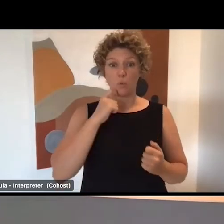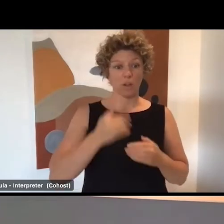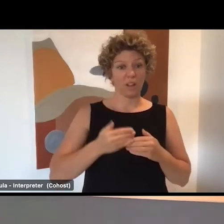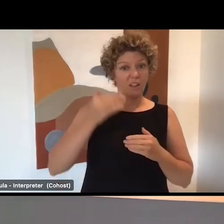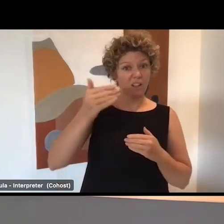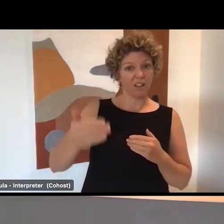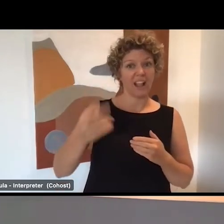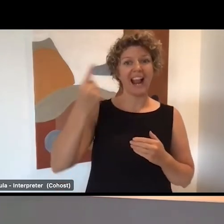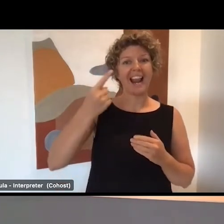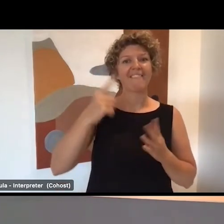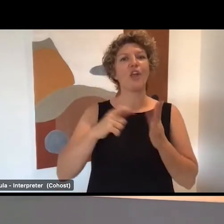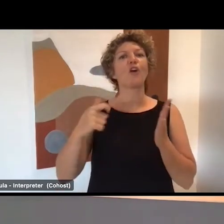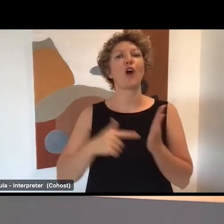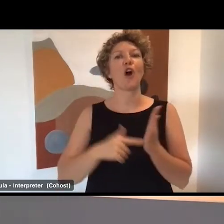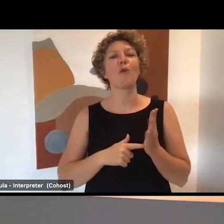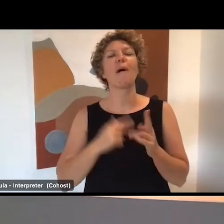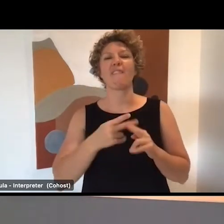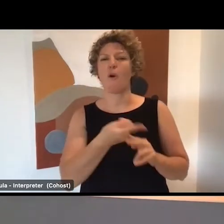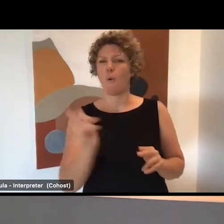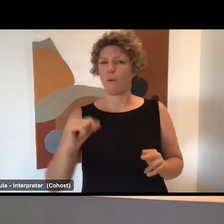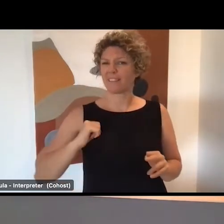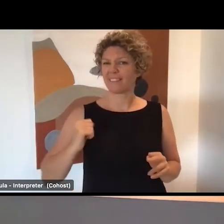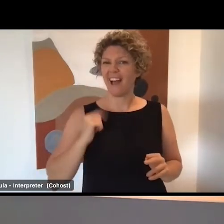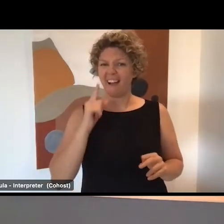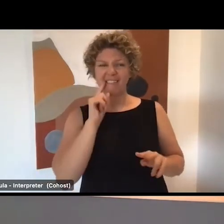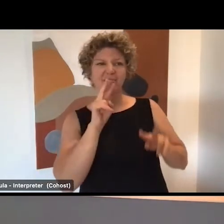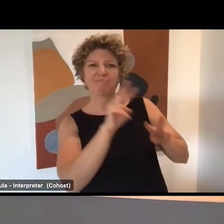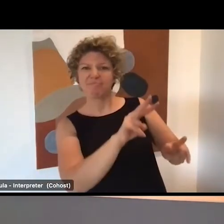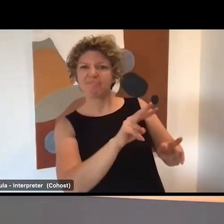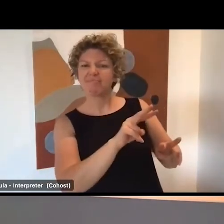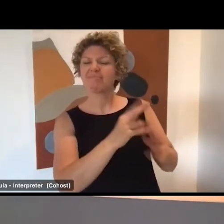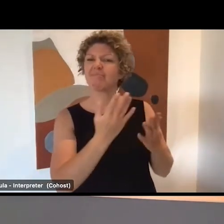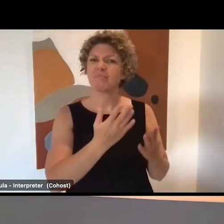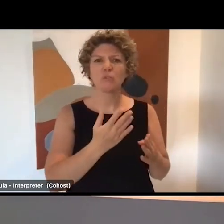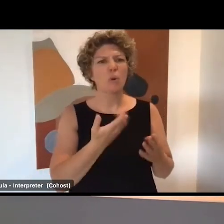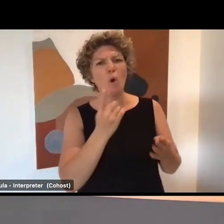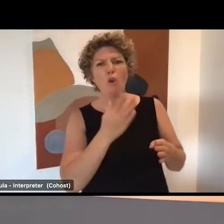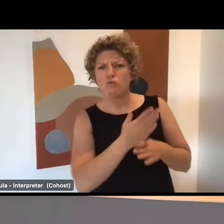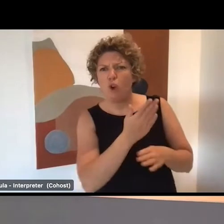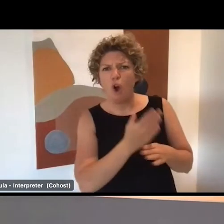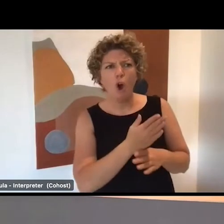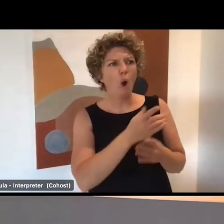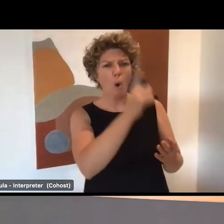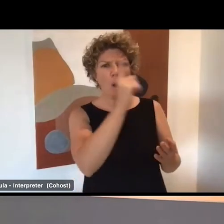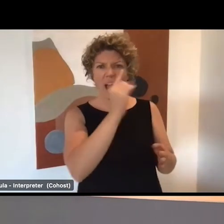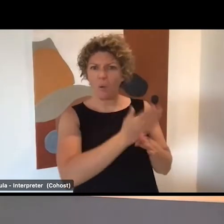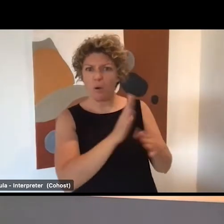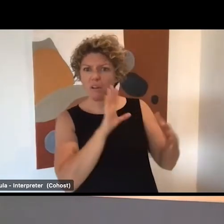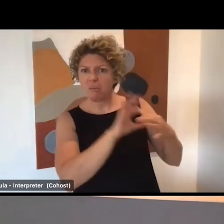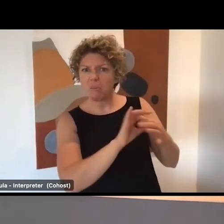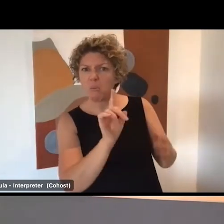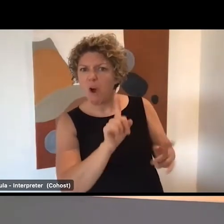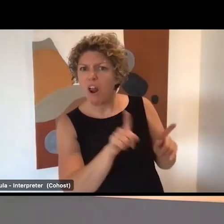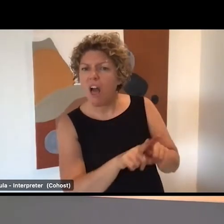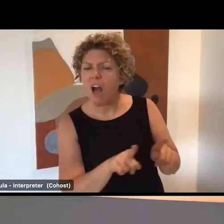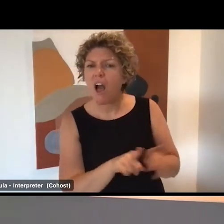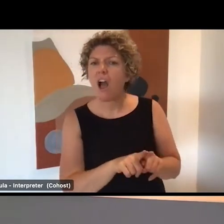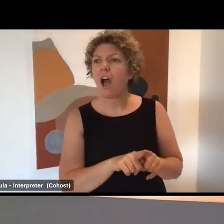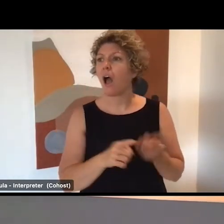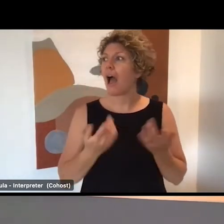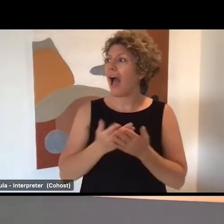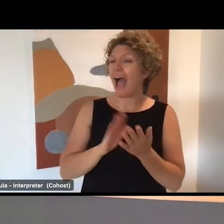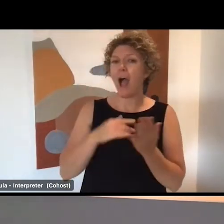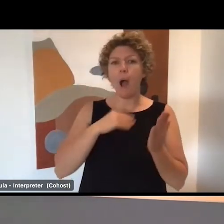October and the idea is that we'll have speakers there talking about the roles available. We'll have an employer talking about how to